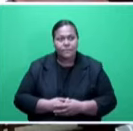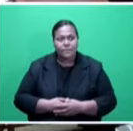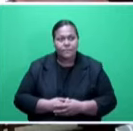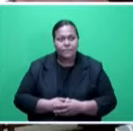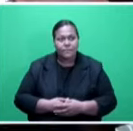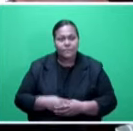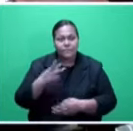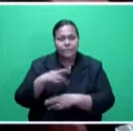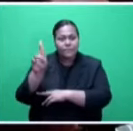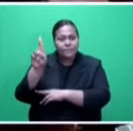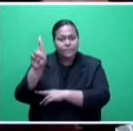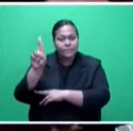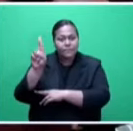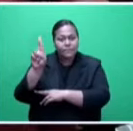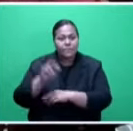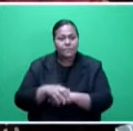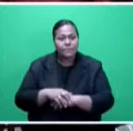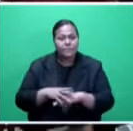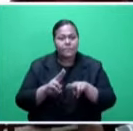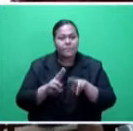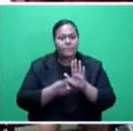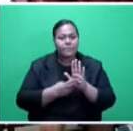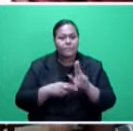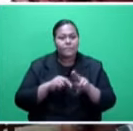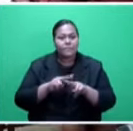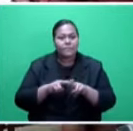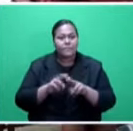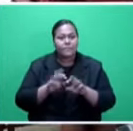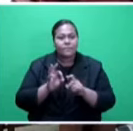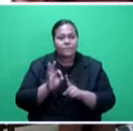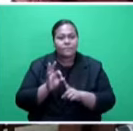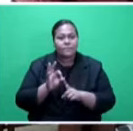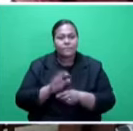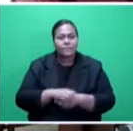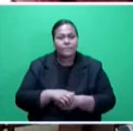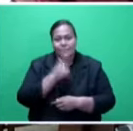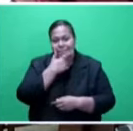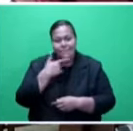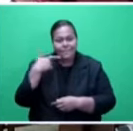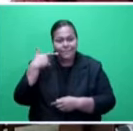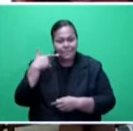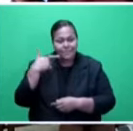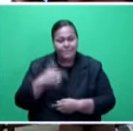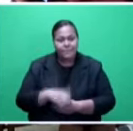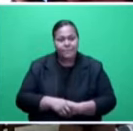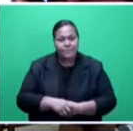Designated Speaker for the NFP, the Honourable Benora Giriya Tambun. You have the floor, Madam.